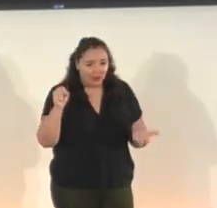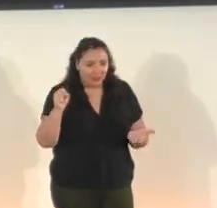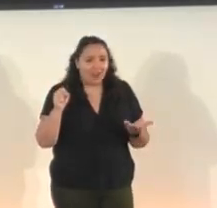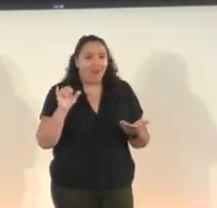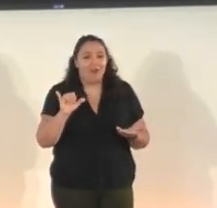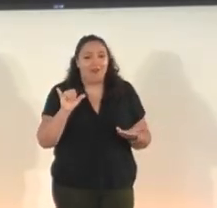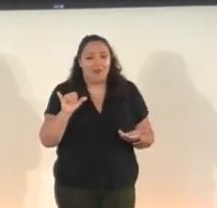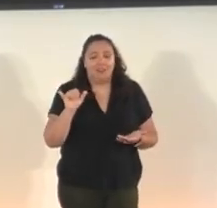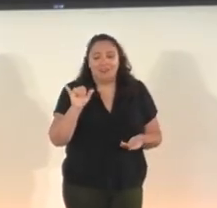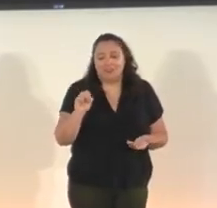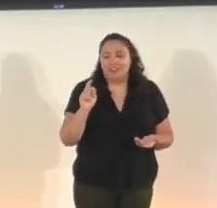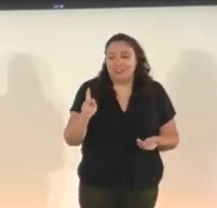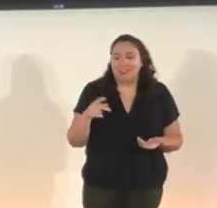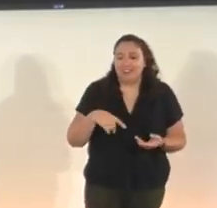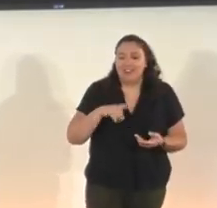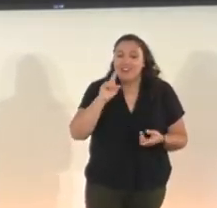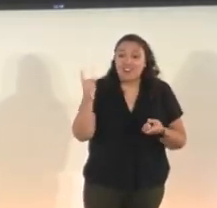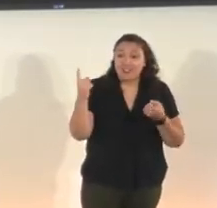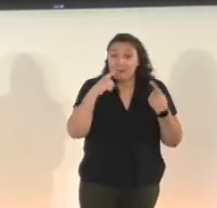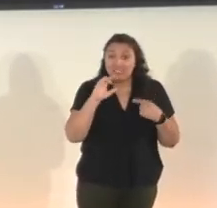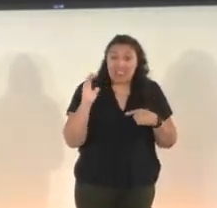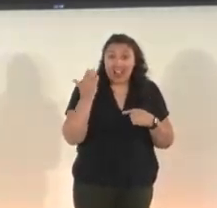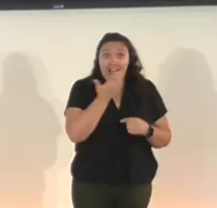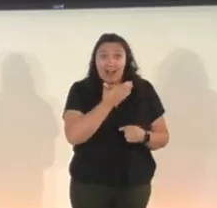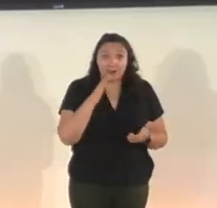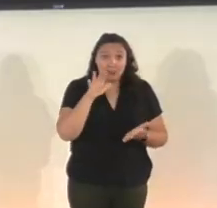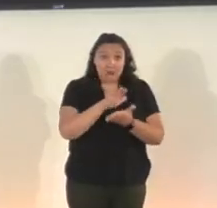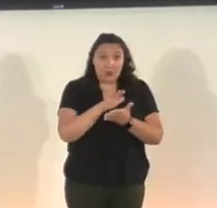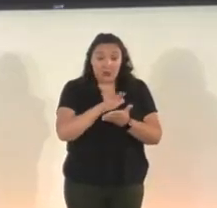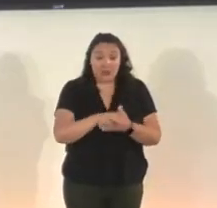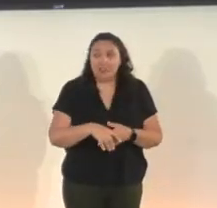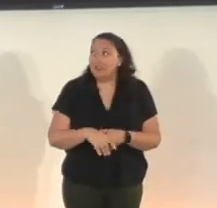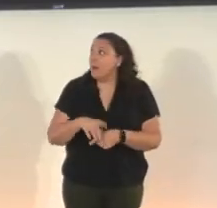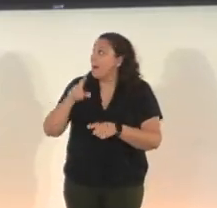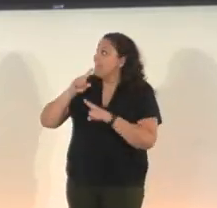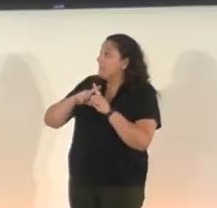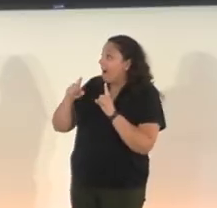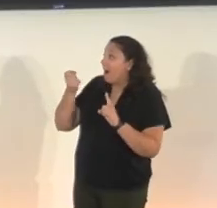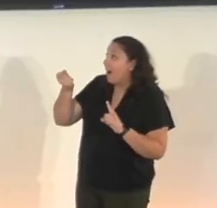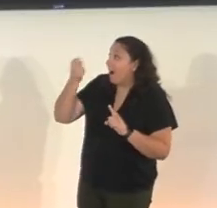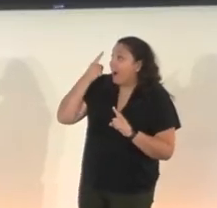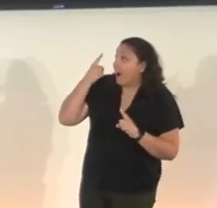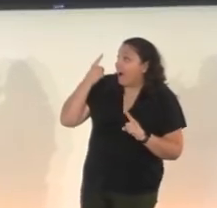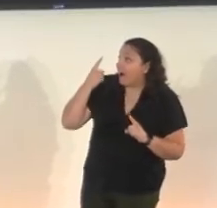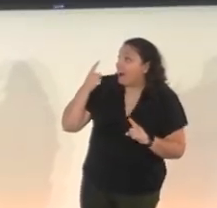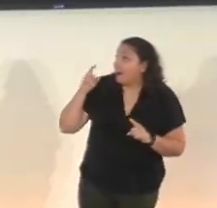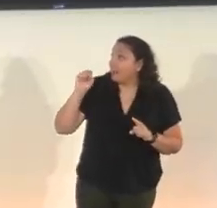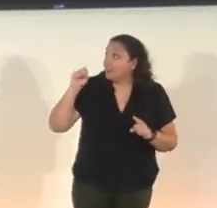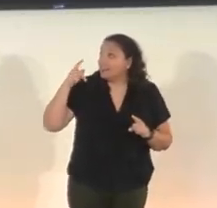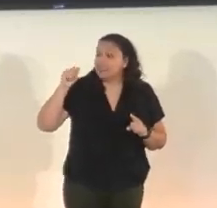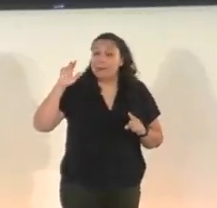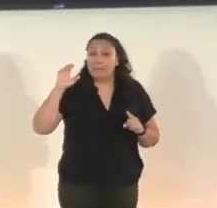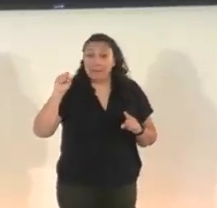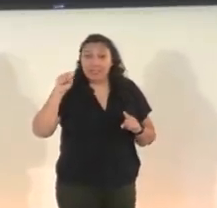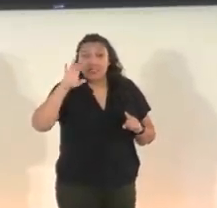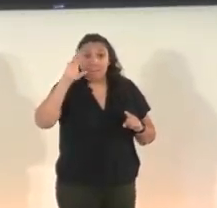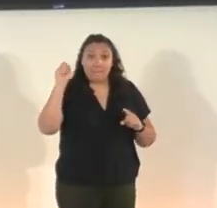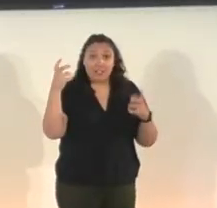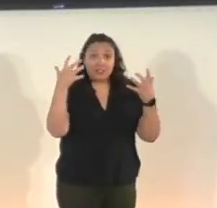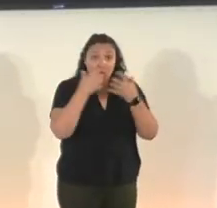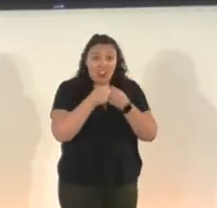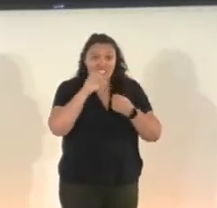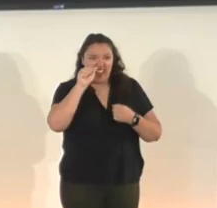Prismi. And they're coming to our school. But get this, the space bus crashed, the AI is being super weird,